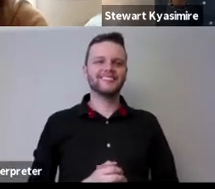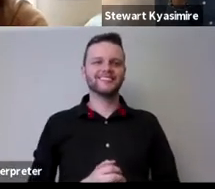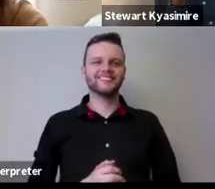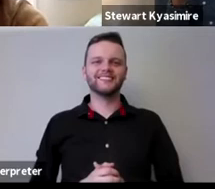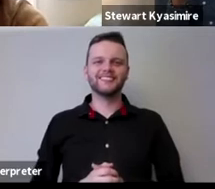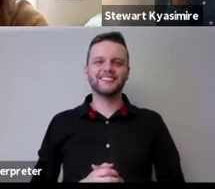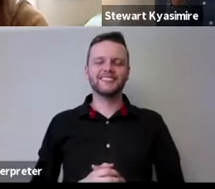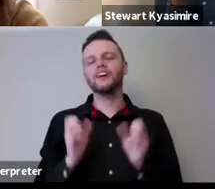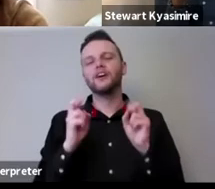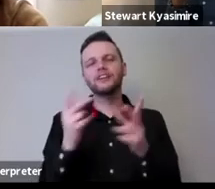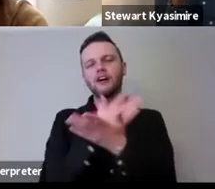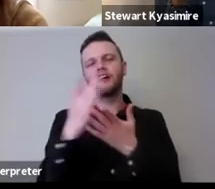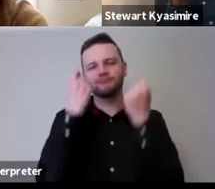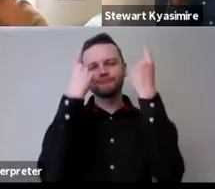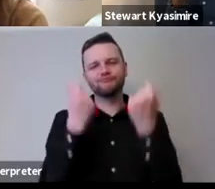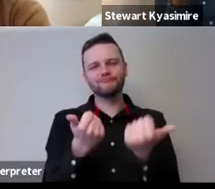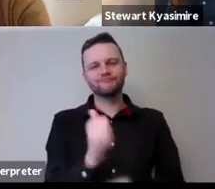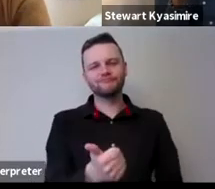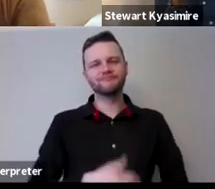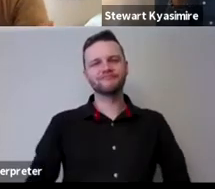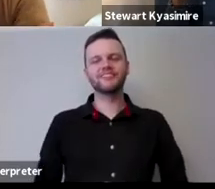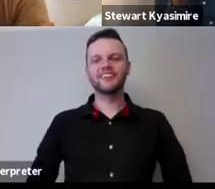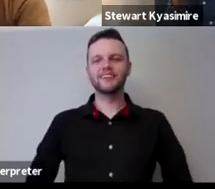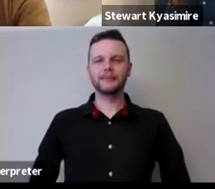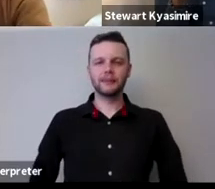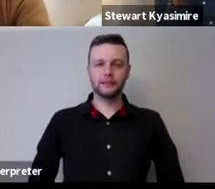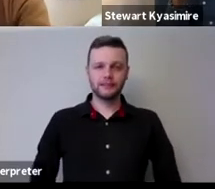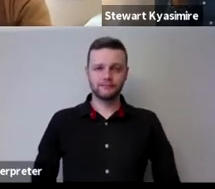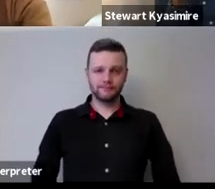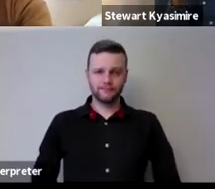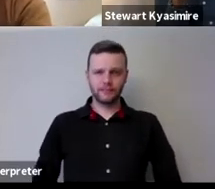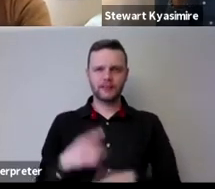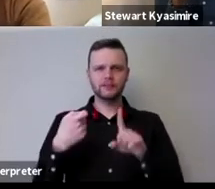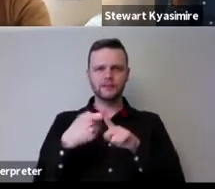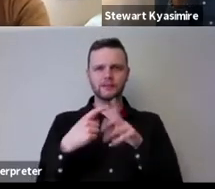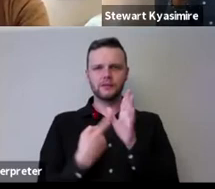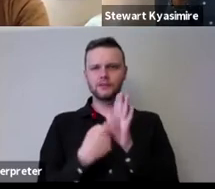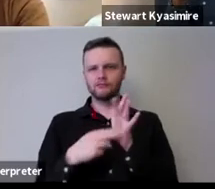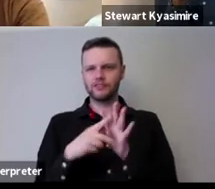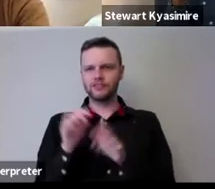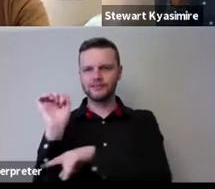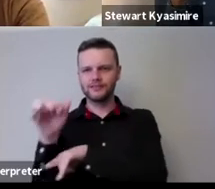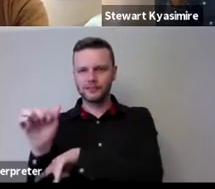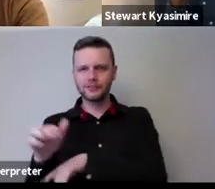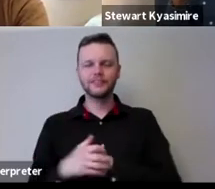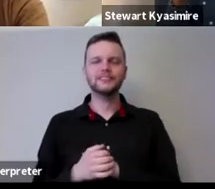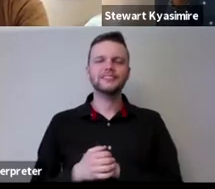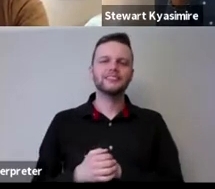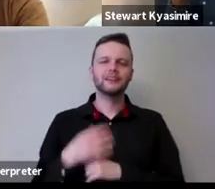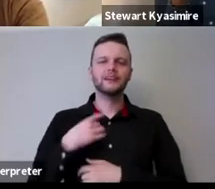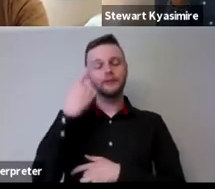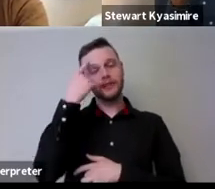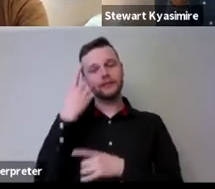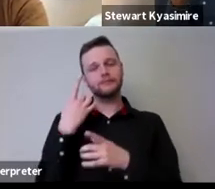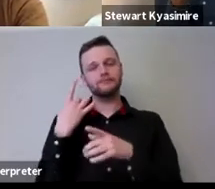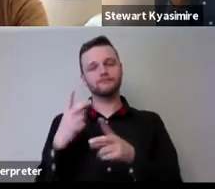absolute sense hannah and it is a theme and kareem is nodding and you raised that point about meaning which